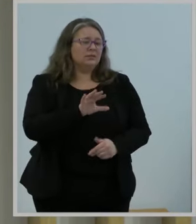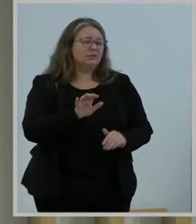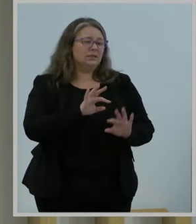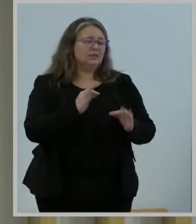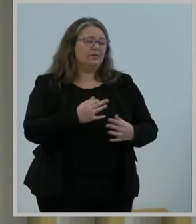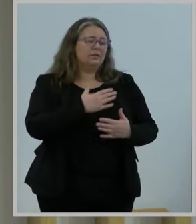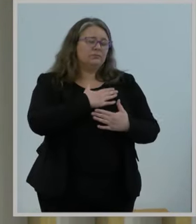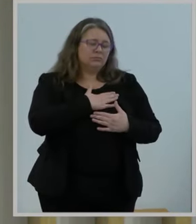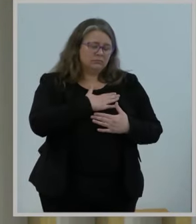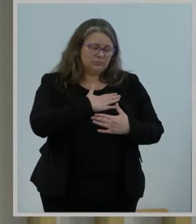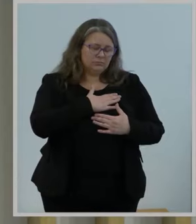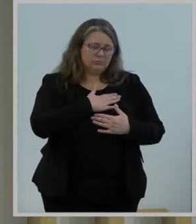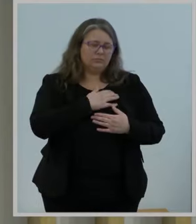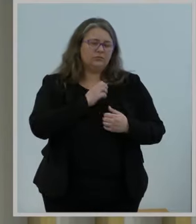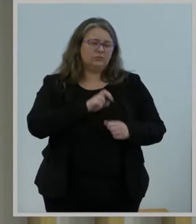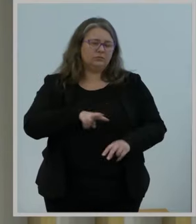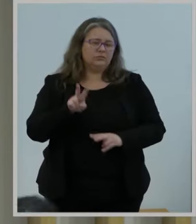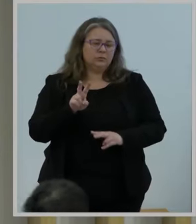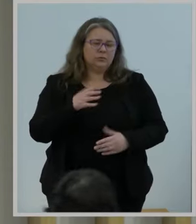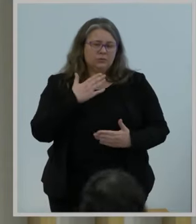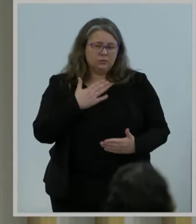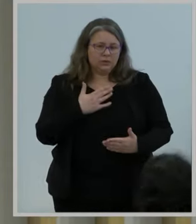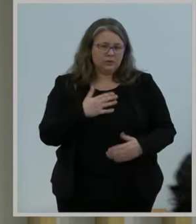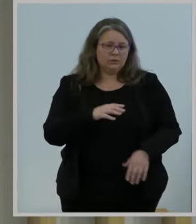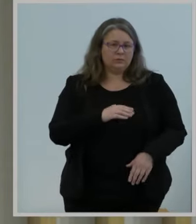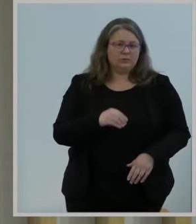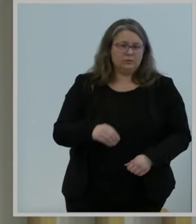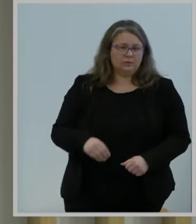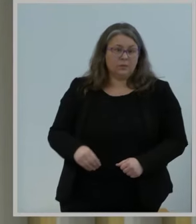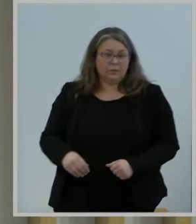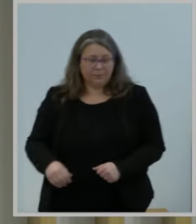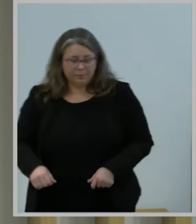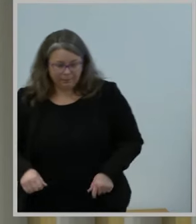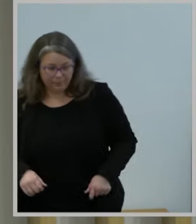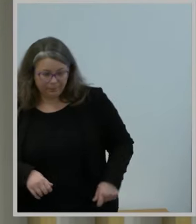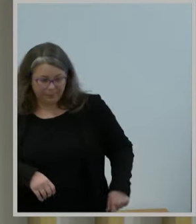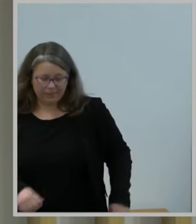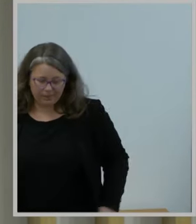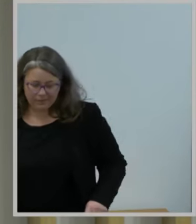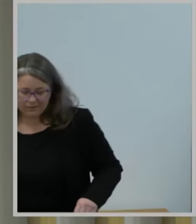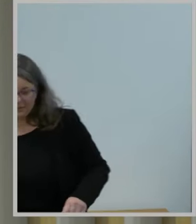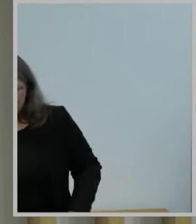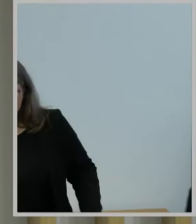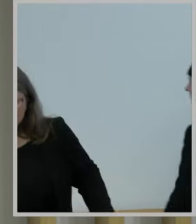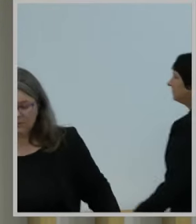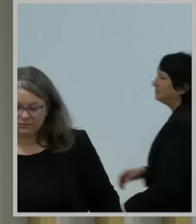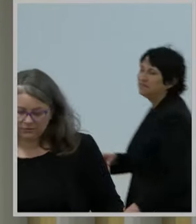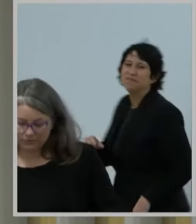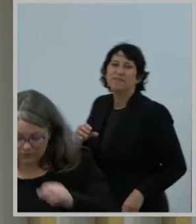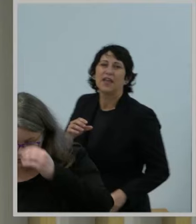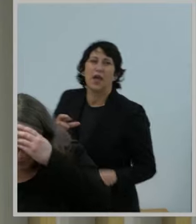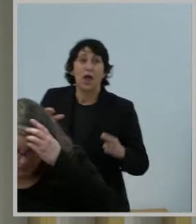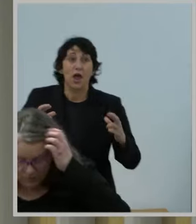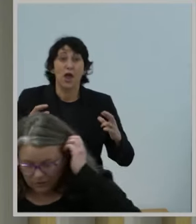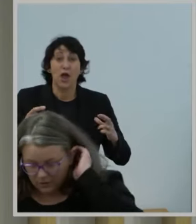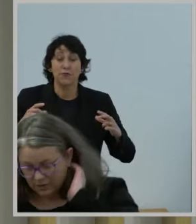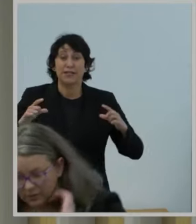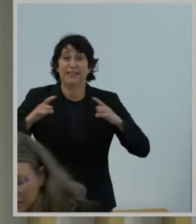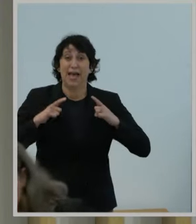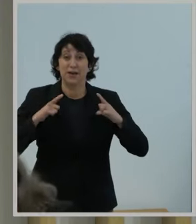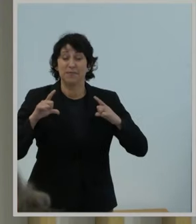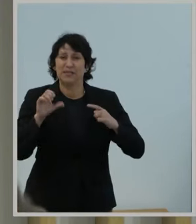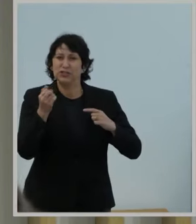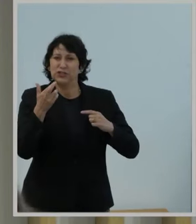And then finally, I have a retirement to mention. Sharon Weigel started with the FCC in July of